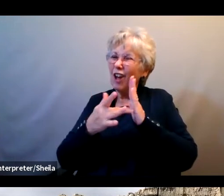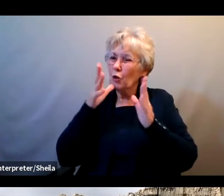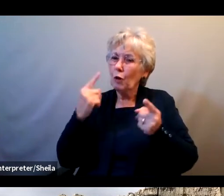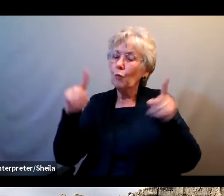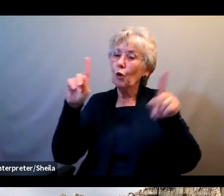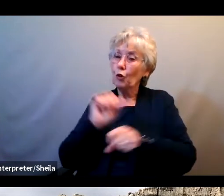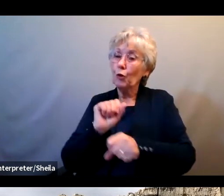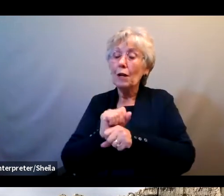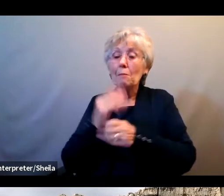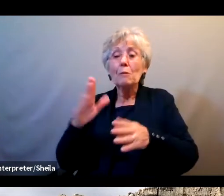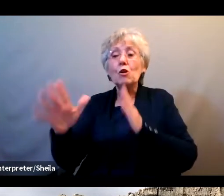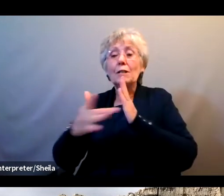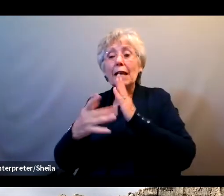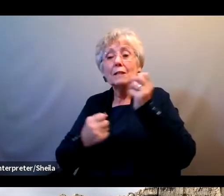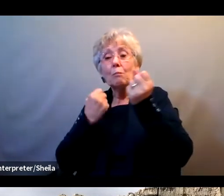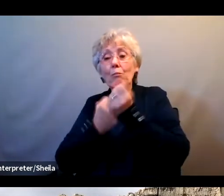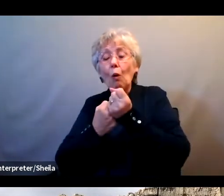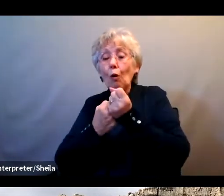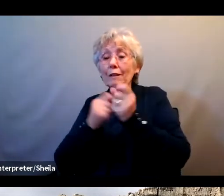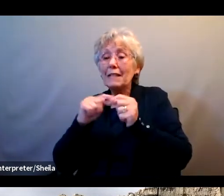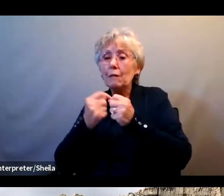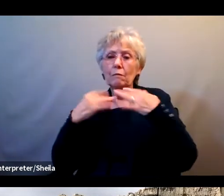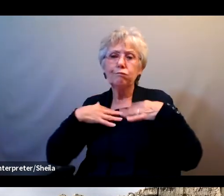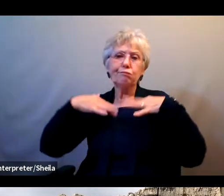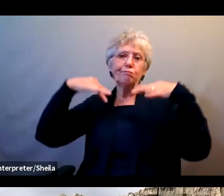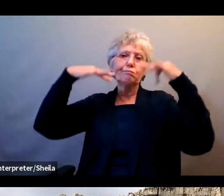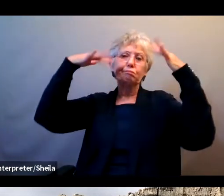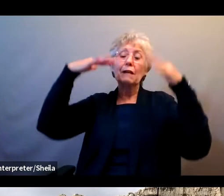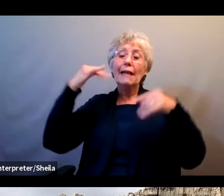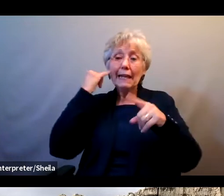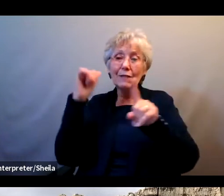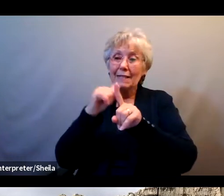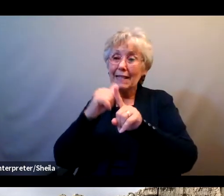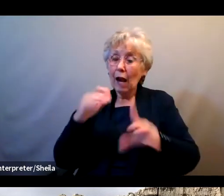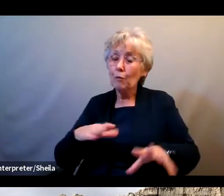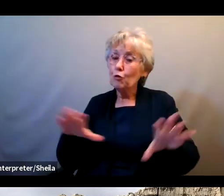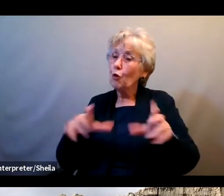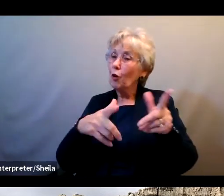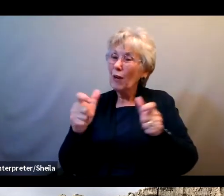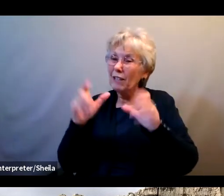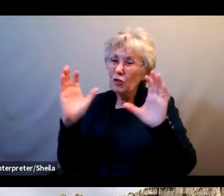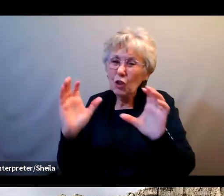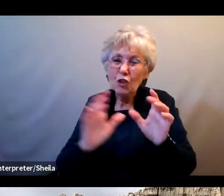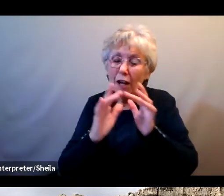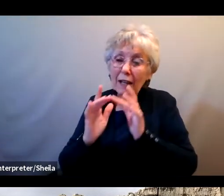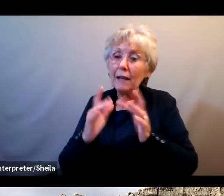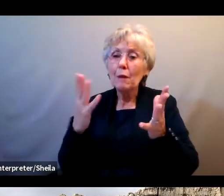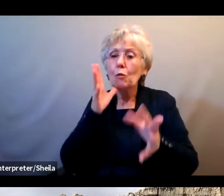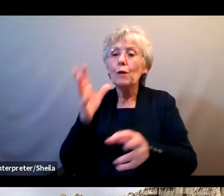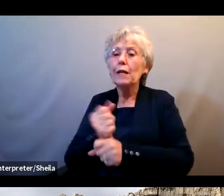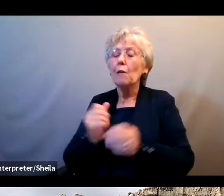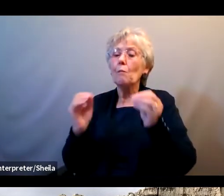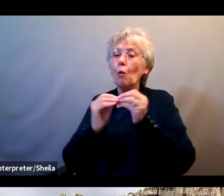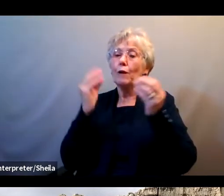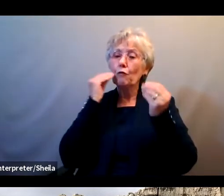tech support team is swamped. So if scammers do a quick online search, they might get a little more information to